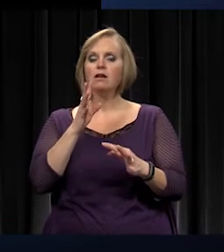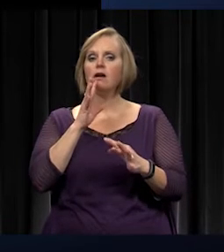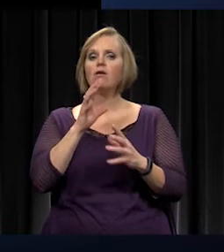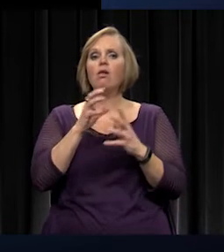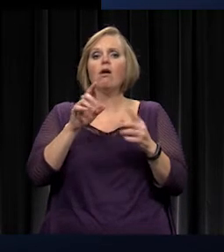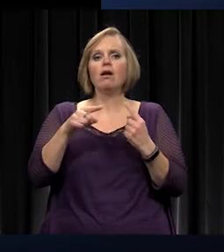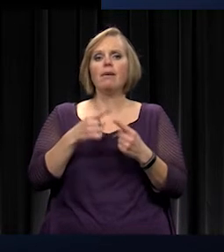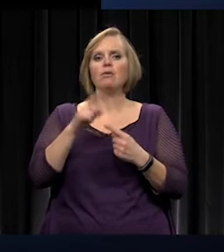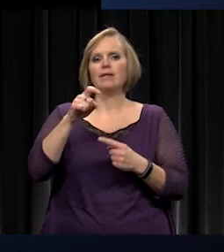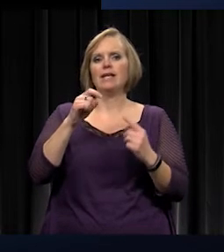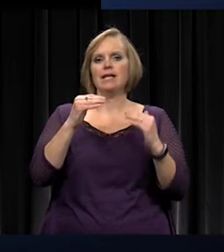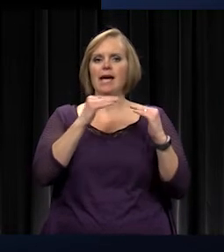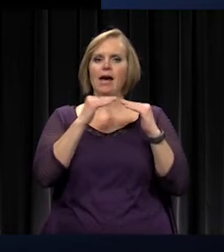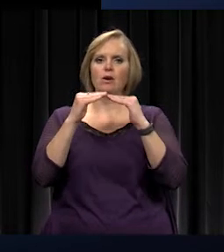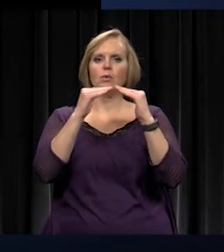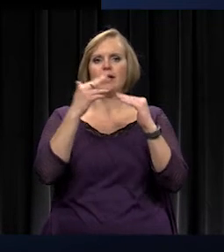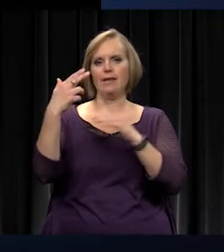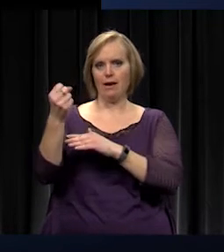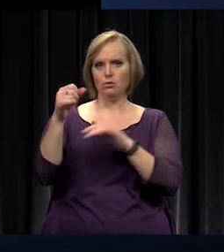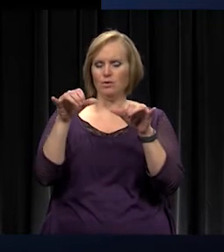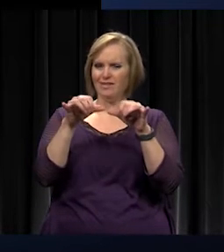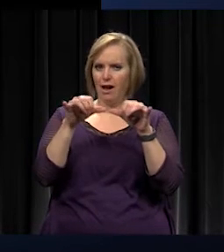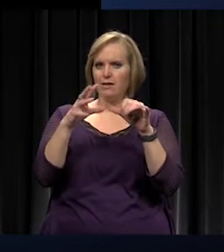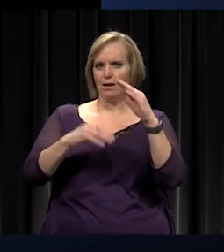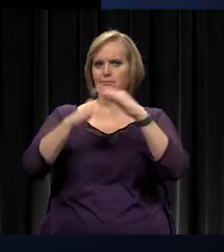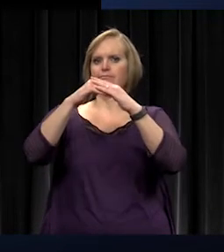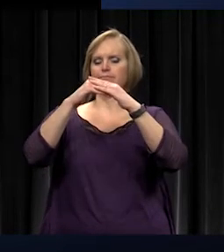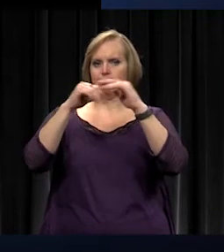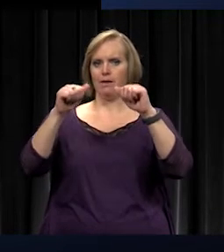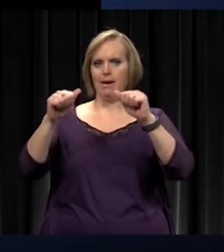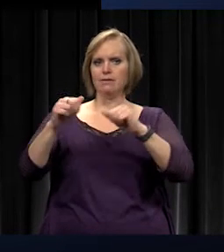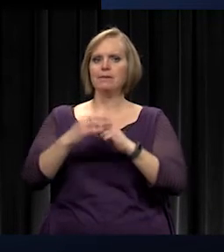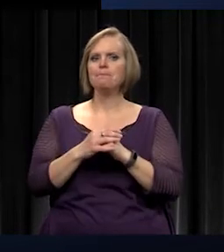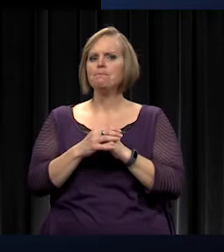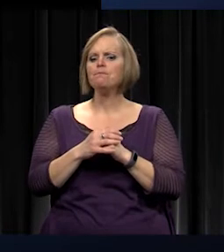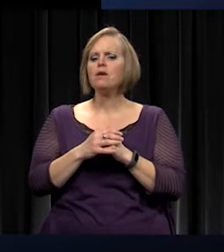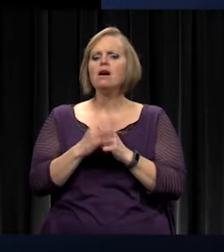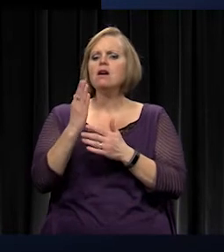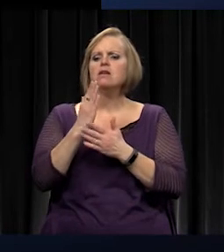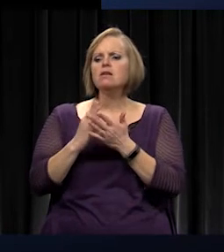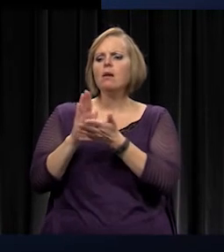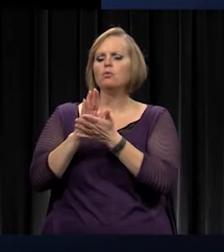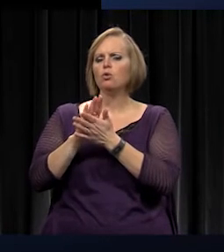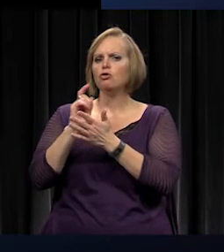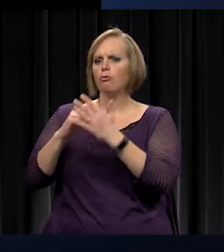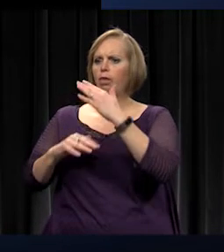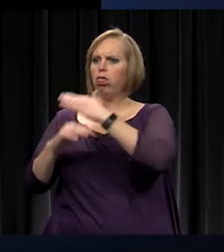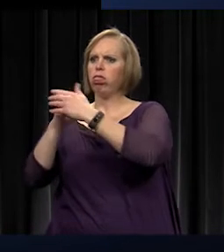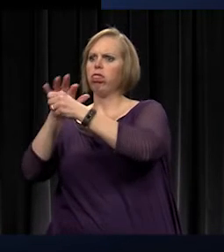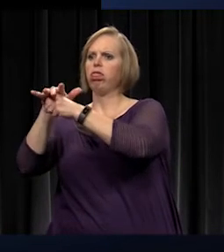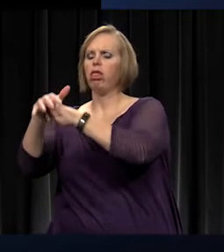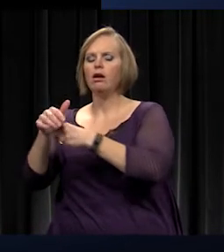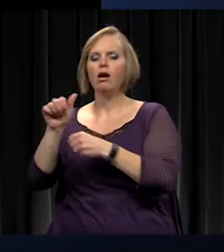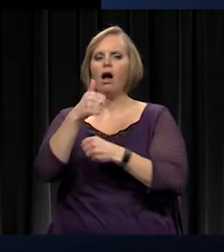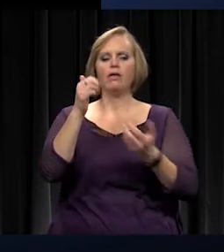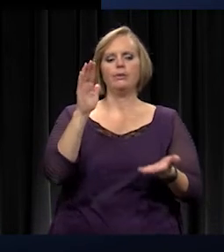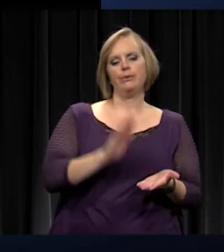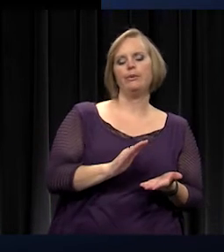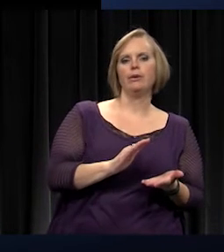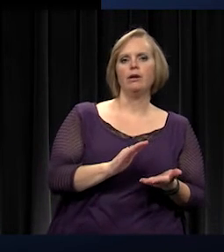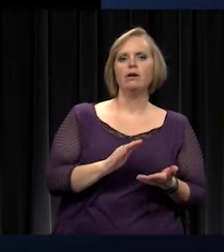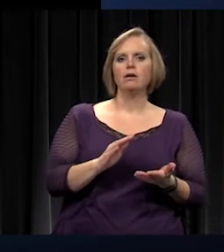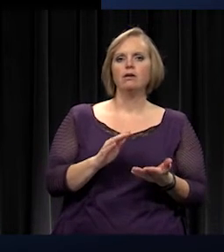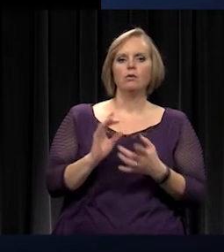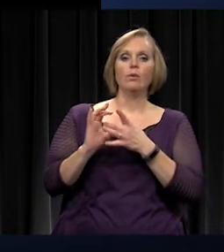about that we need equity in our high school size and capacity. That we shouldn't have some schools really full and others not full in terms of our five